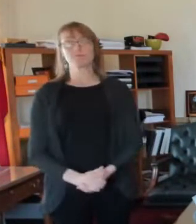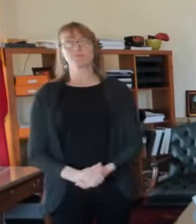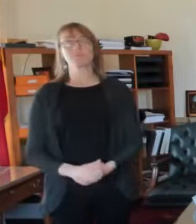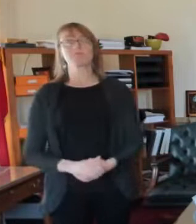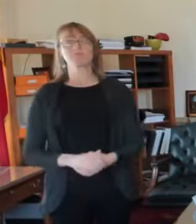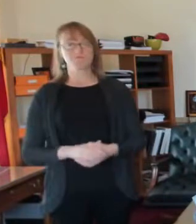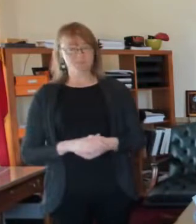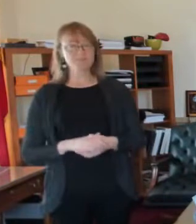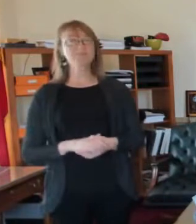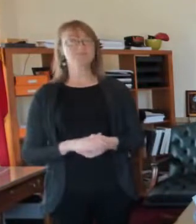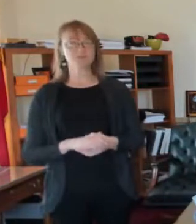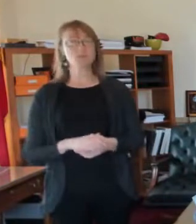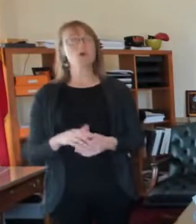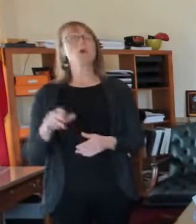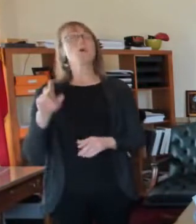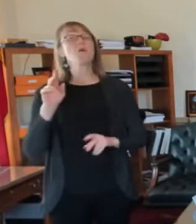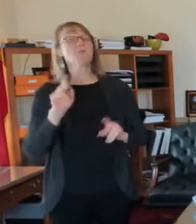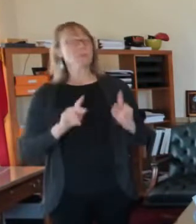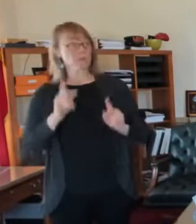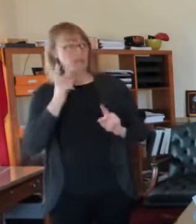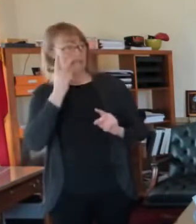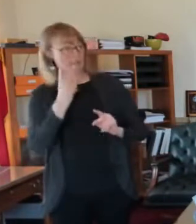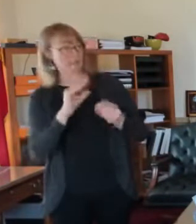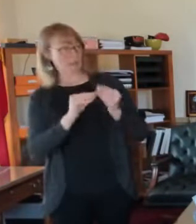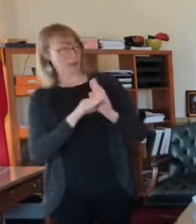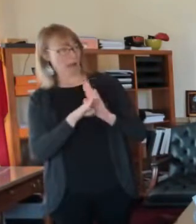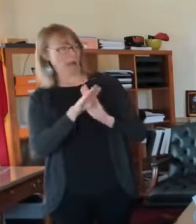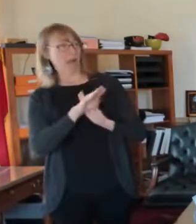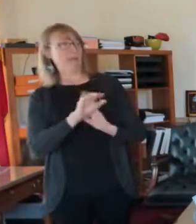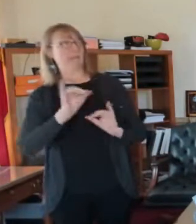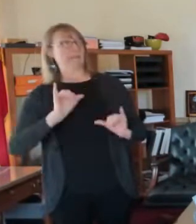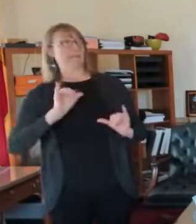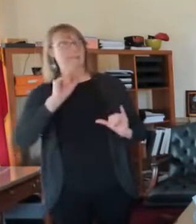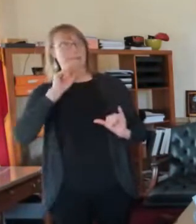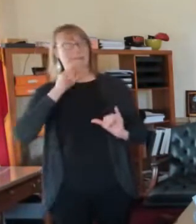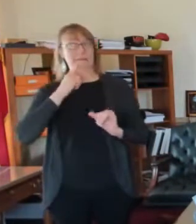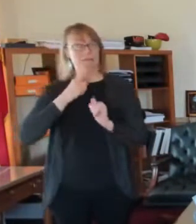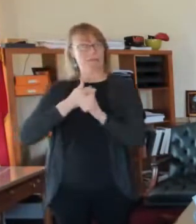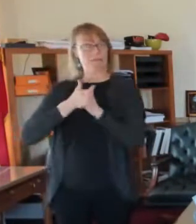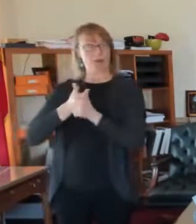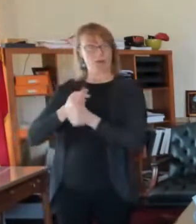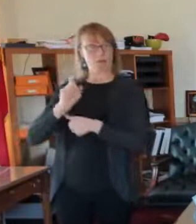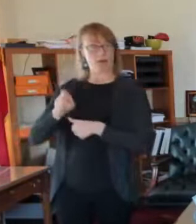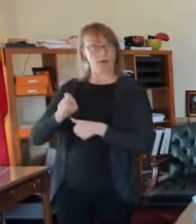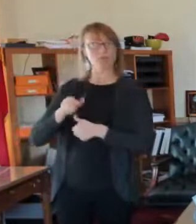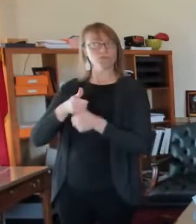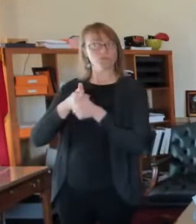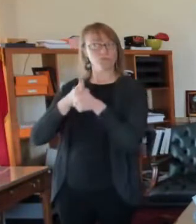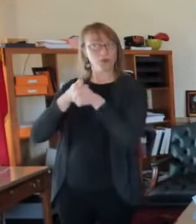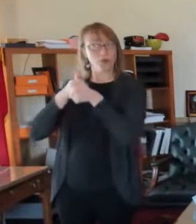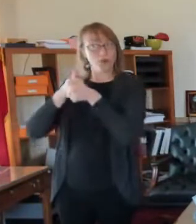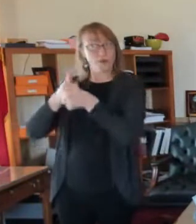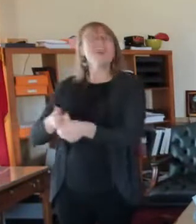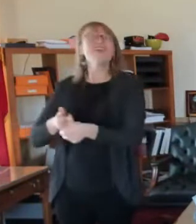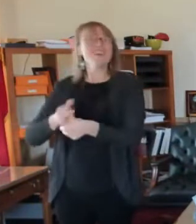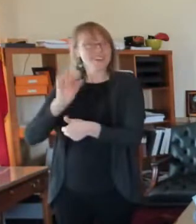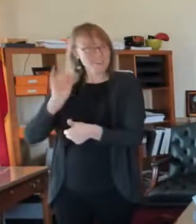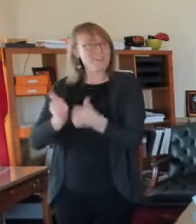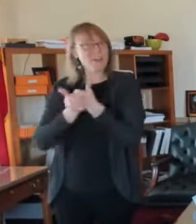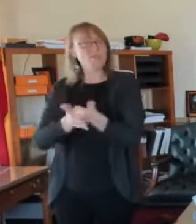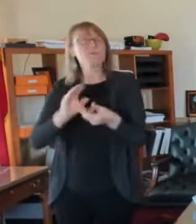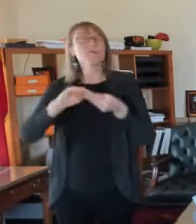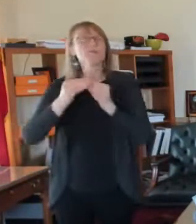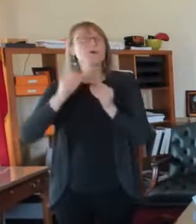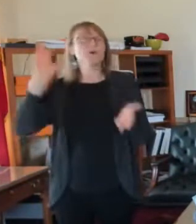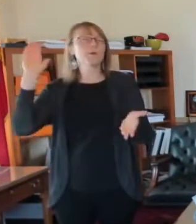uh, complying with those recommendations, we began to see our cases go down. Now, I will say this and I always have to say